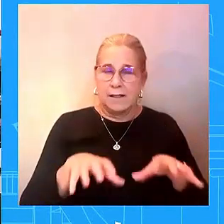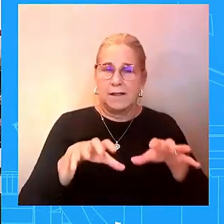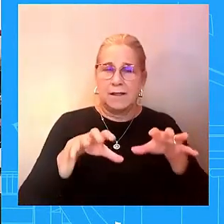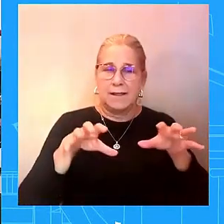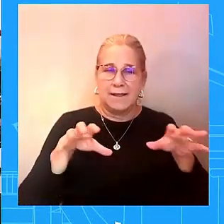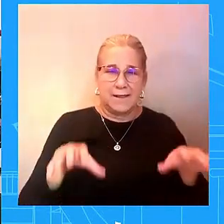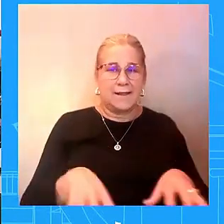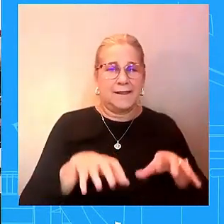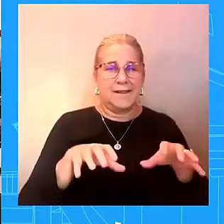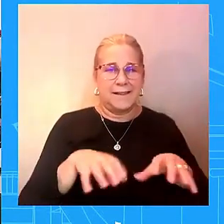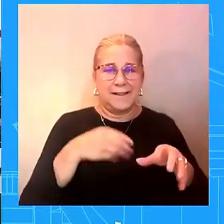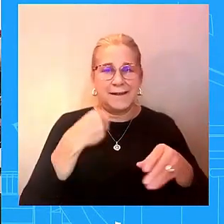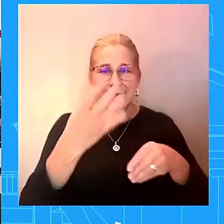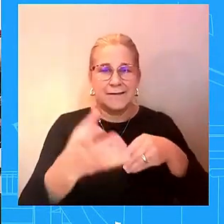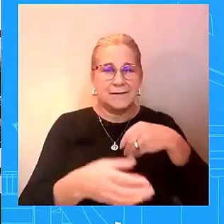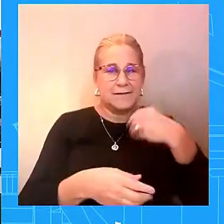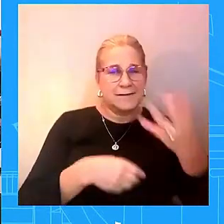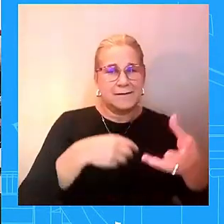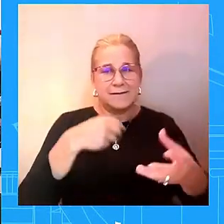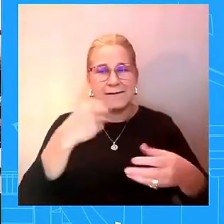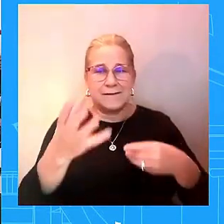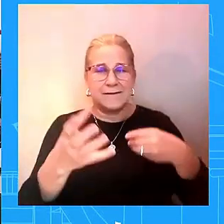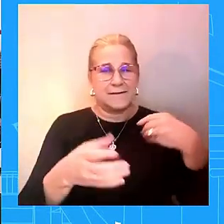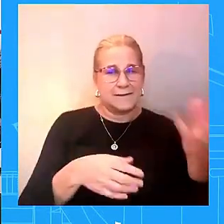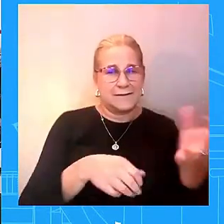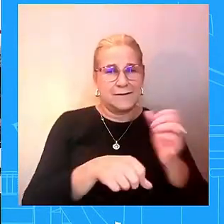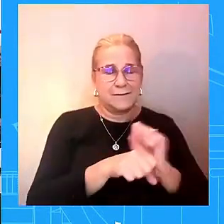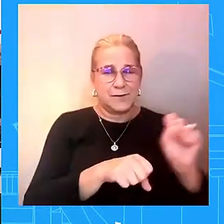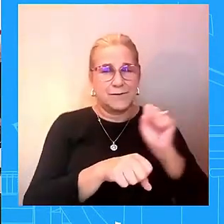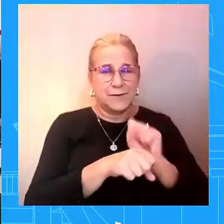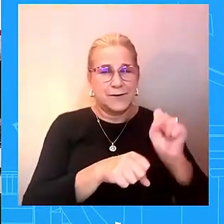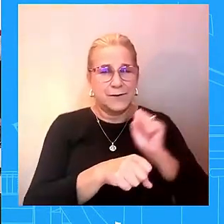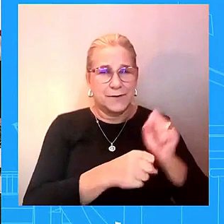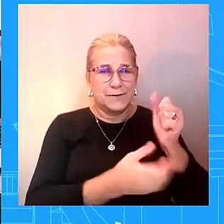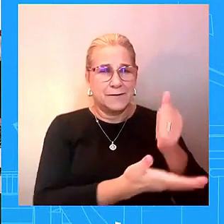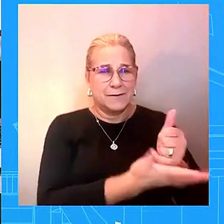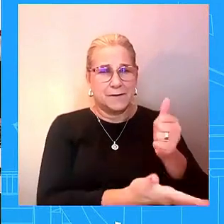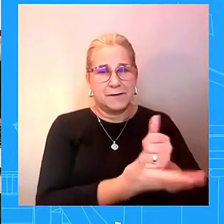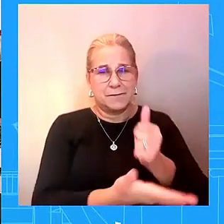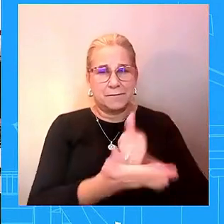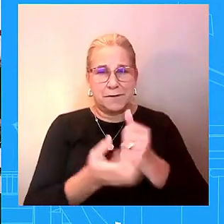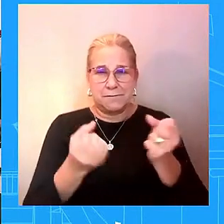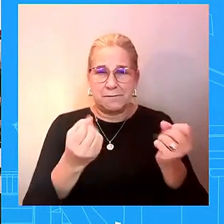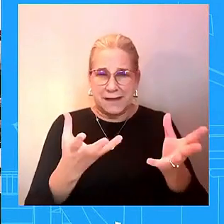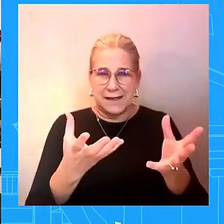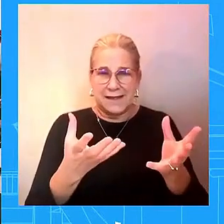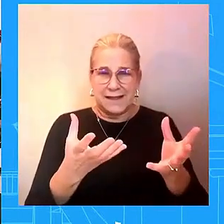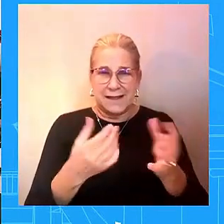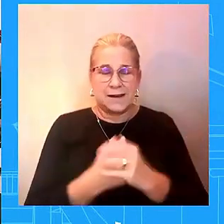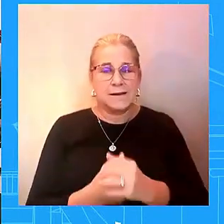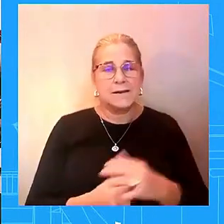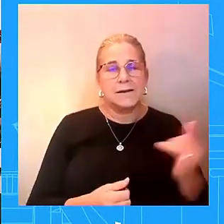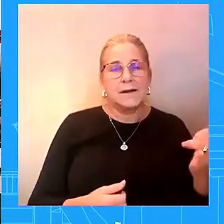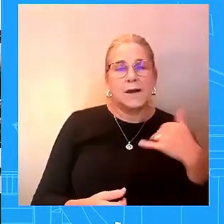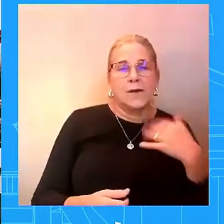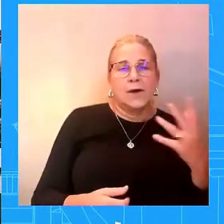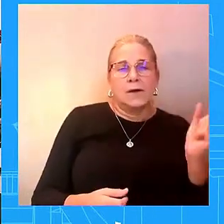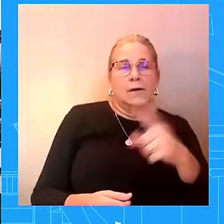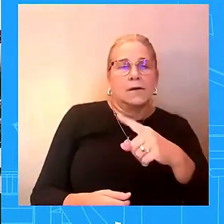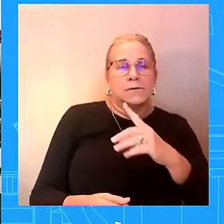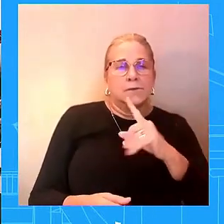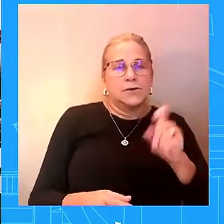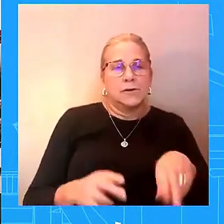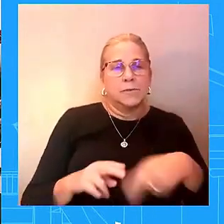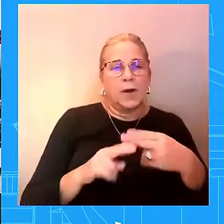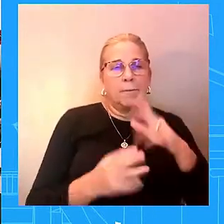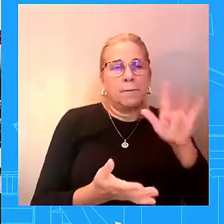okay secretary blinken is headed back to the middle east today does anybody else have any hope that this trip will be more successful than past trips given